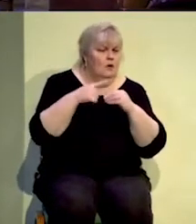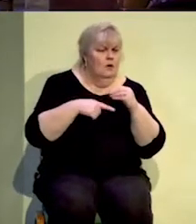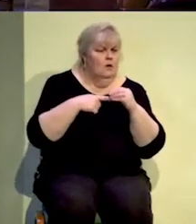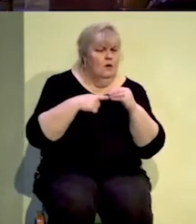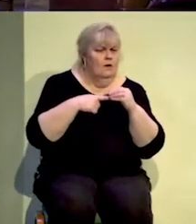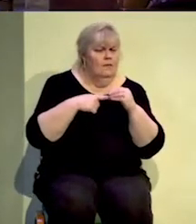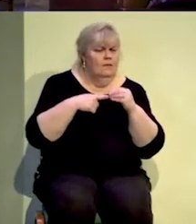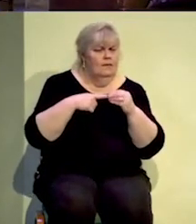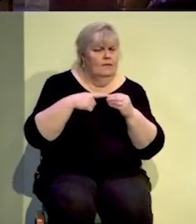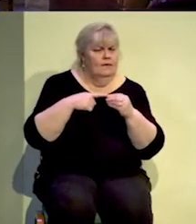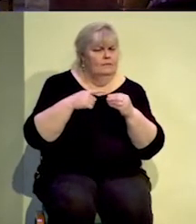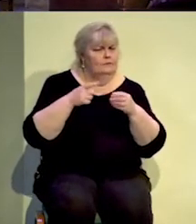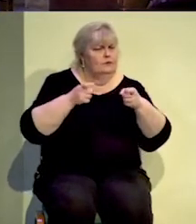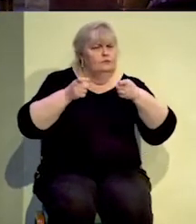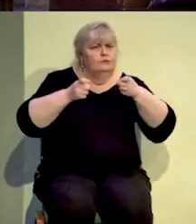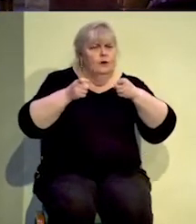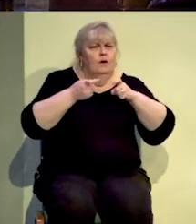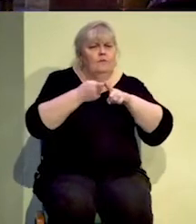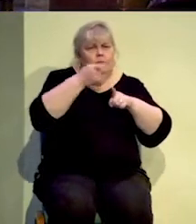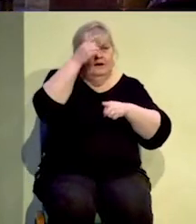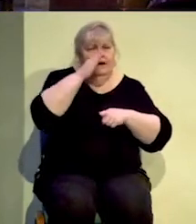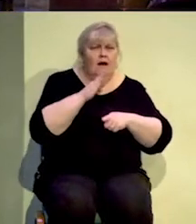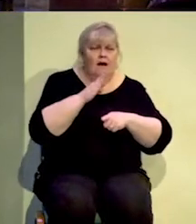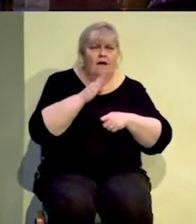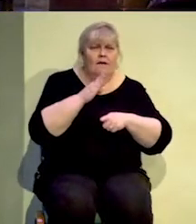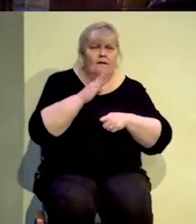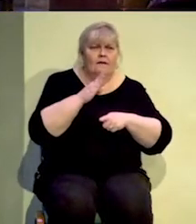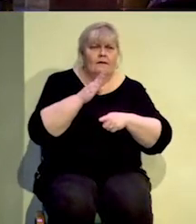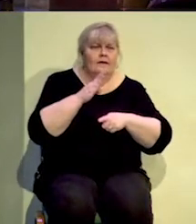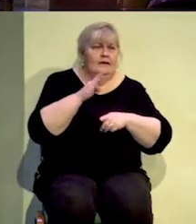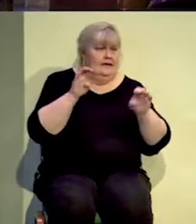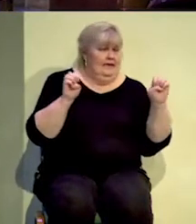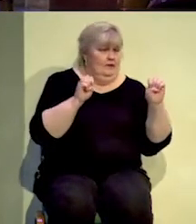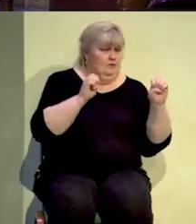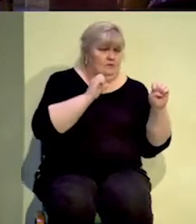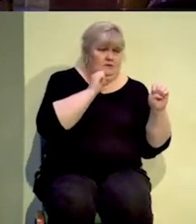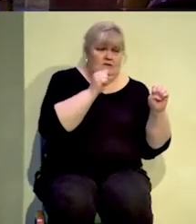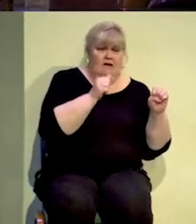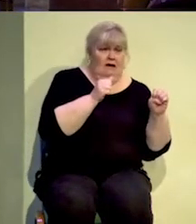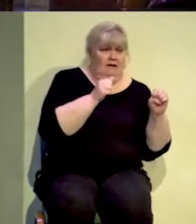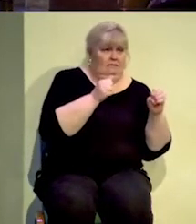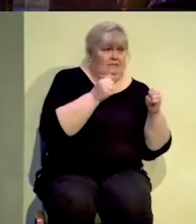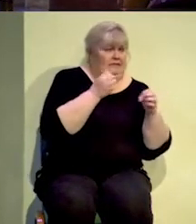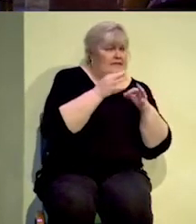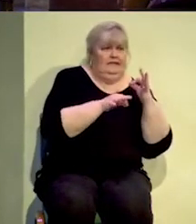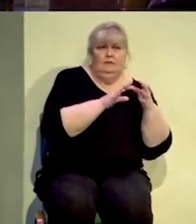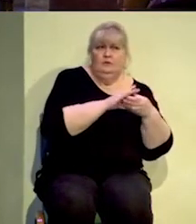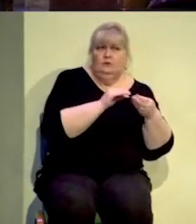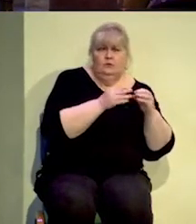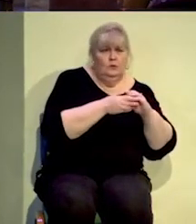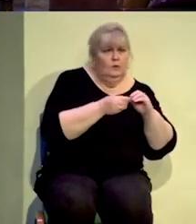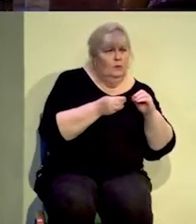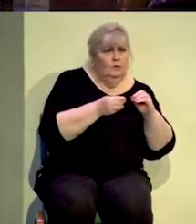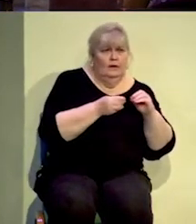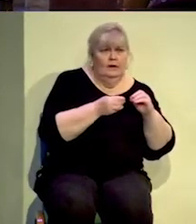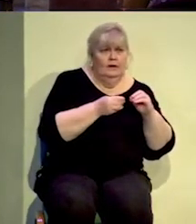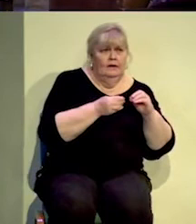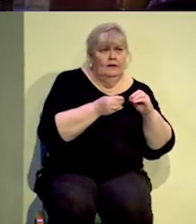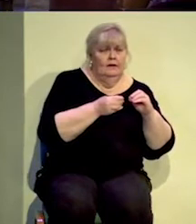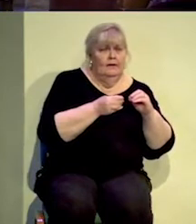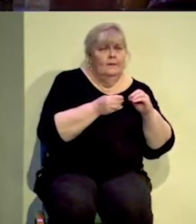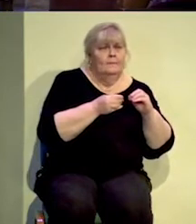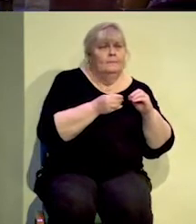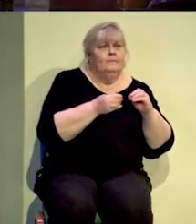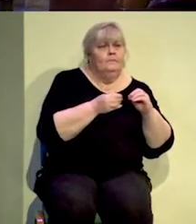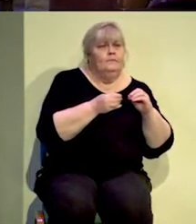of God, that the Easter story was not some knee-jerk reaction by a Heavenly Father that did not know what was going